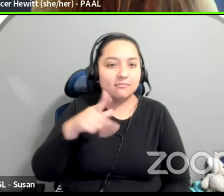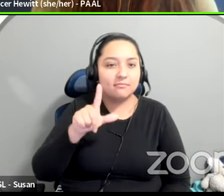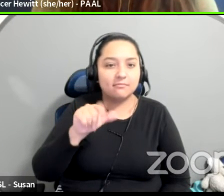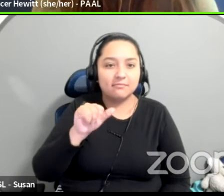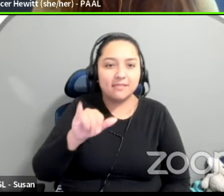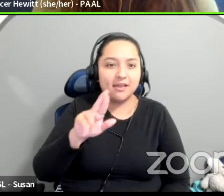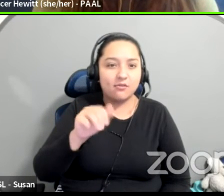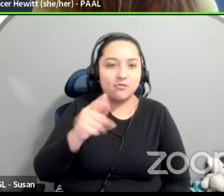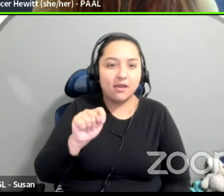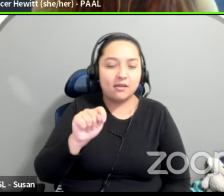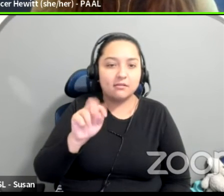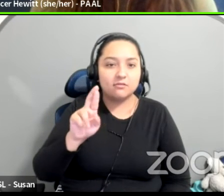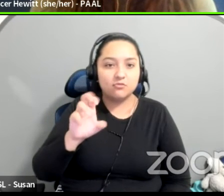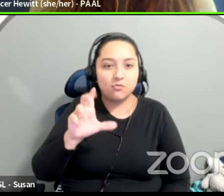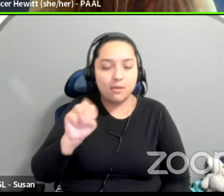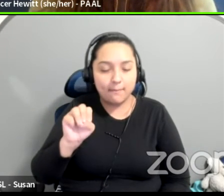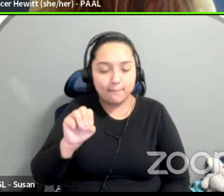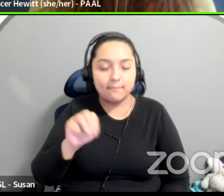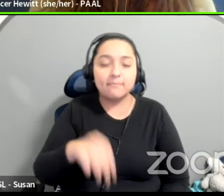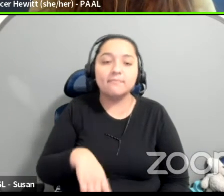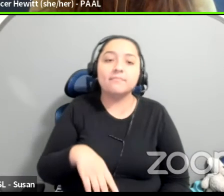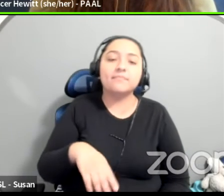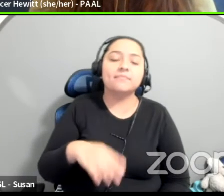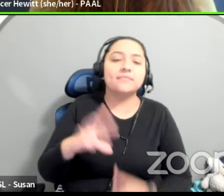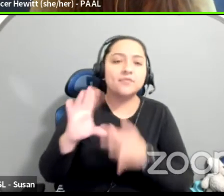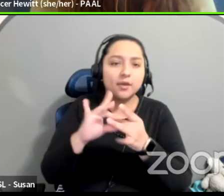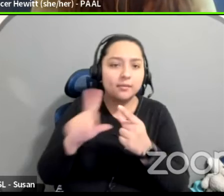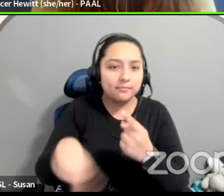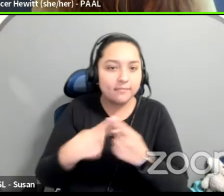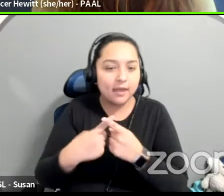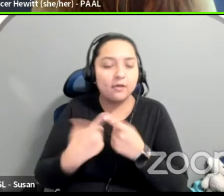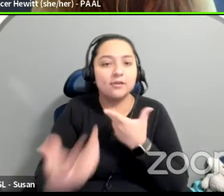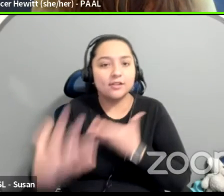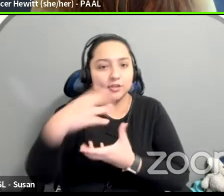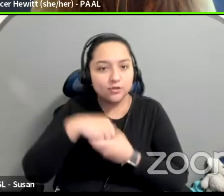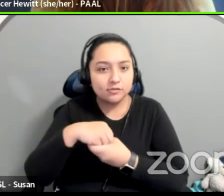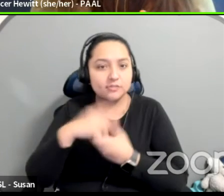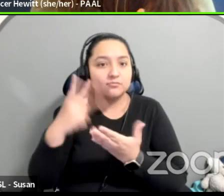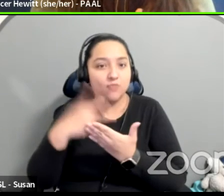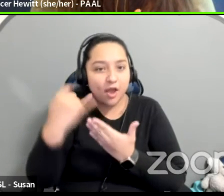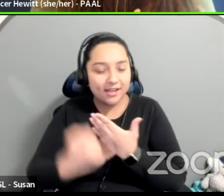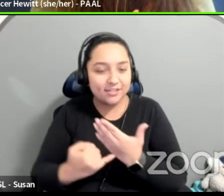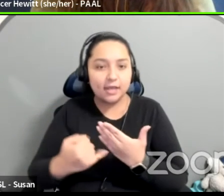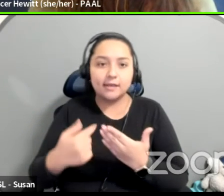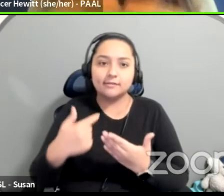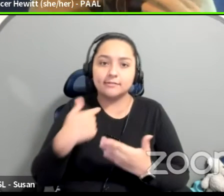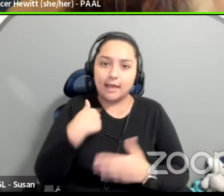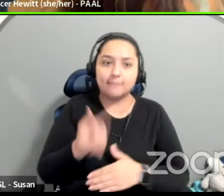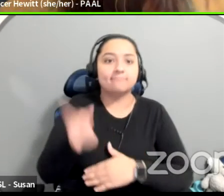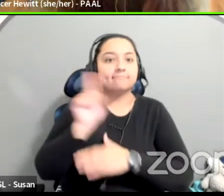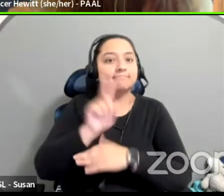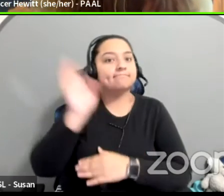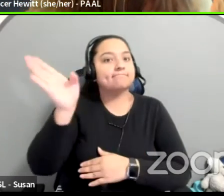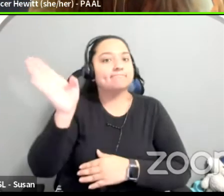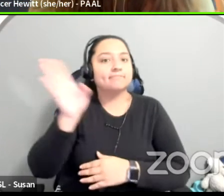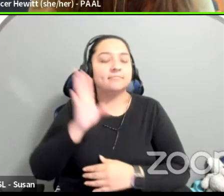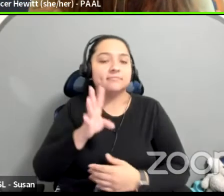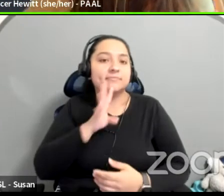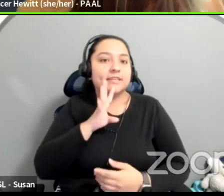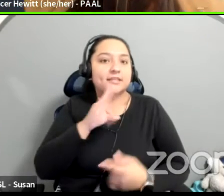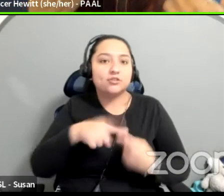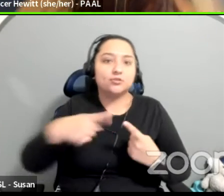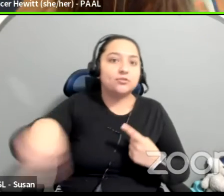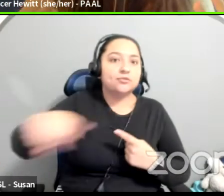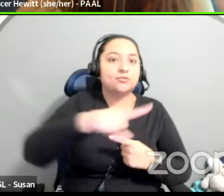inclusion project, which covered all caregivers. And I, I spoke in front of donors and I shared my, what it was like to